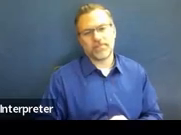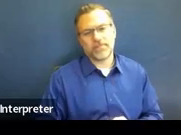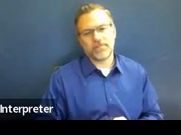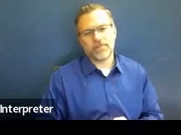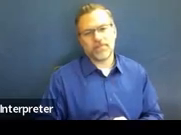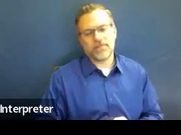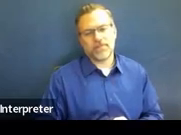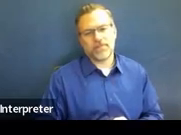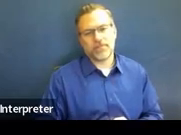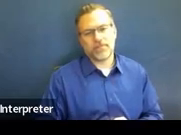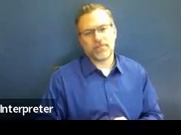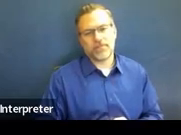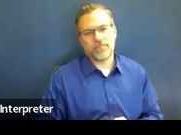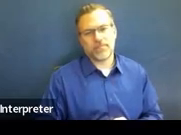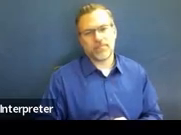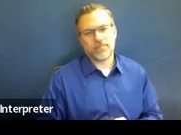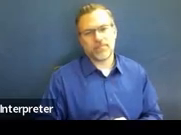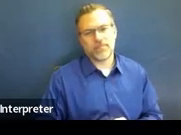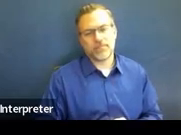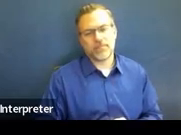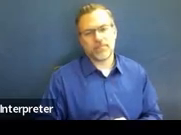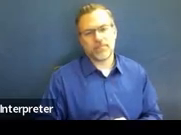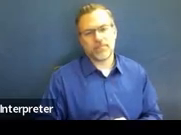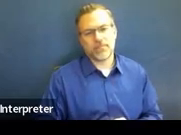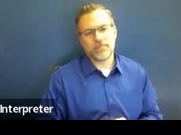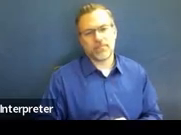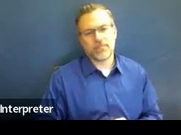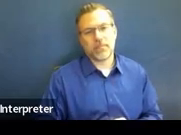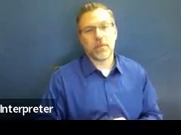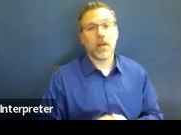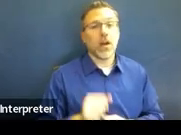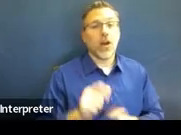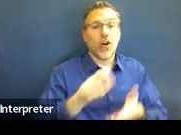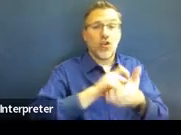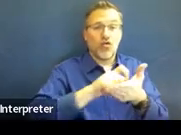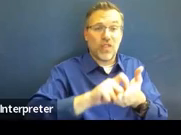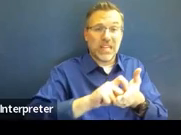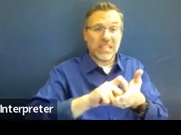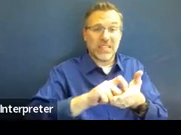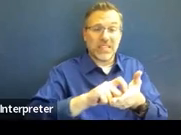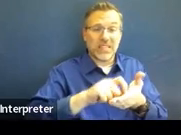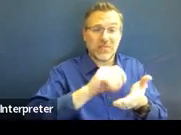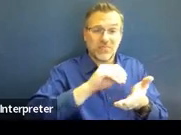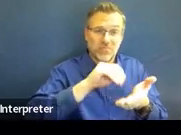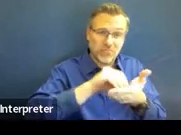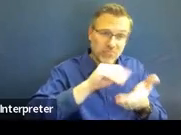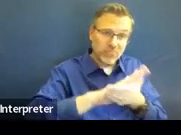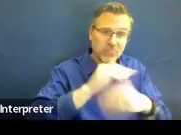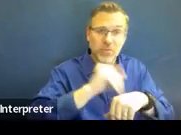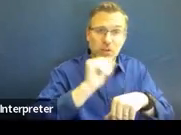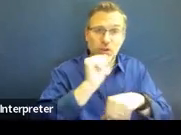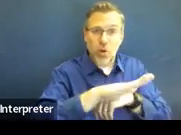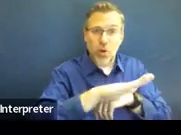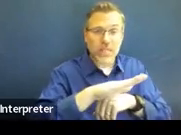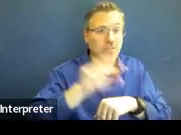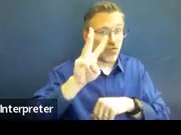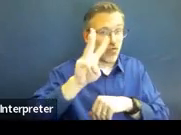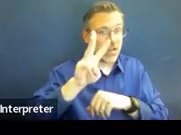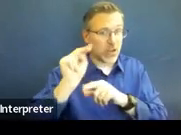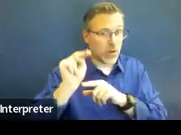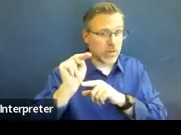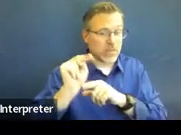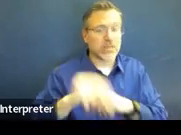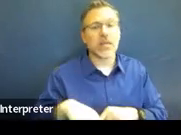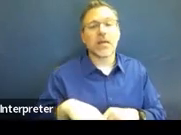And so in the written notice, this is to notify parents with